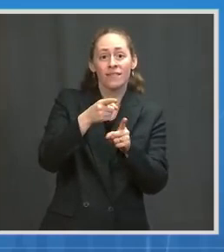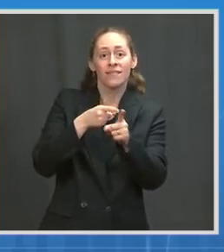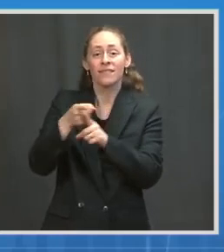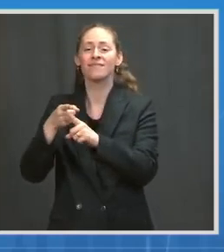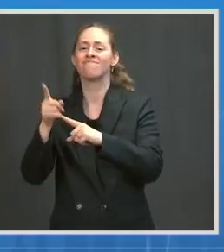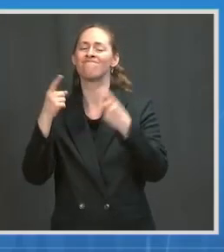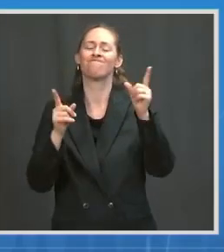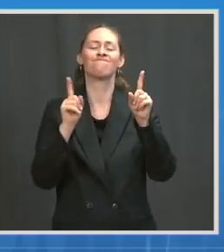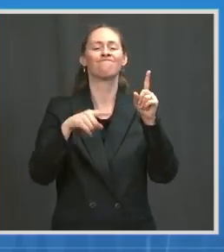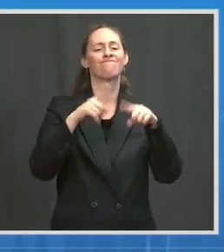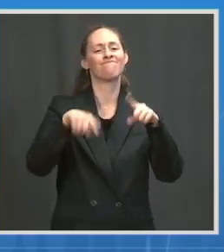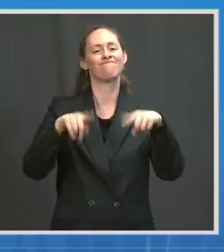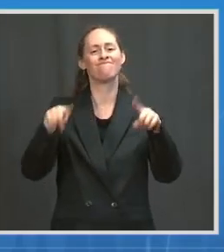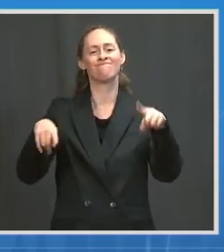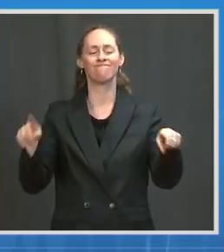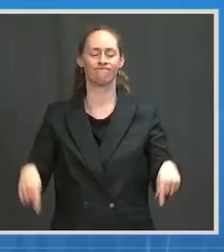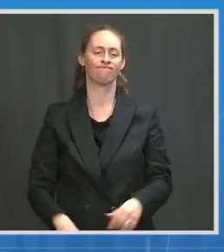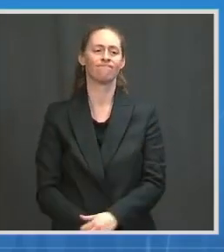Thank you. Next question.